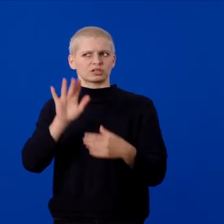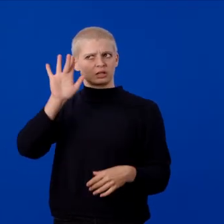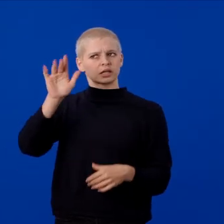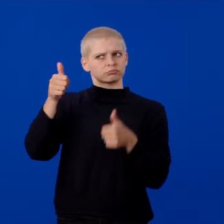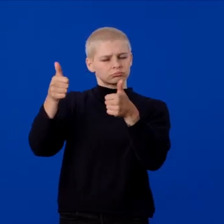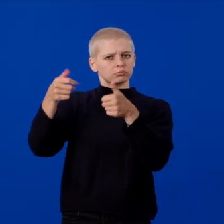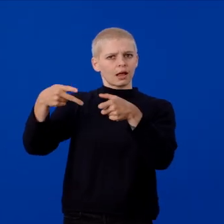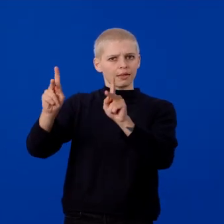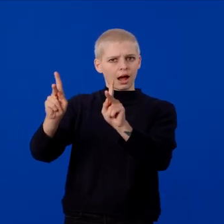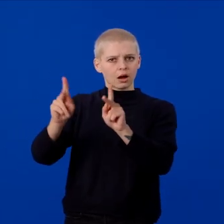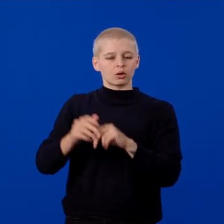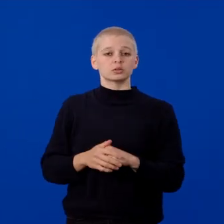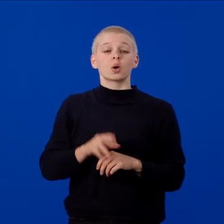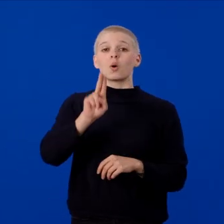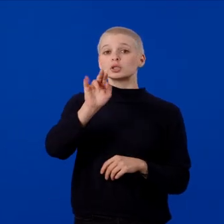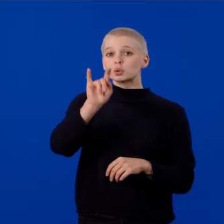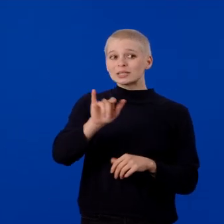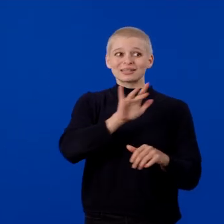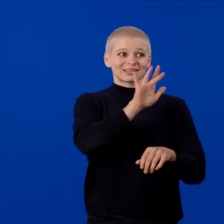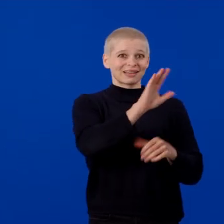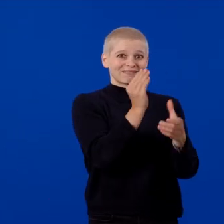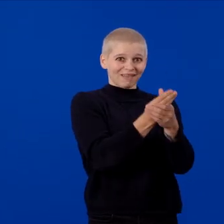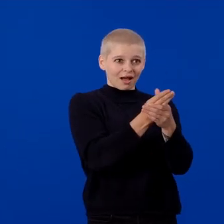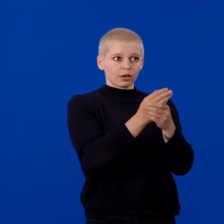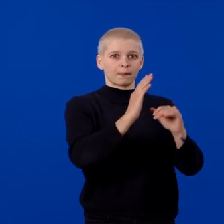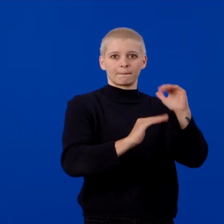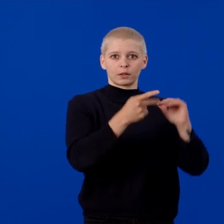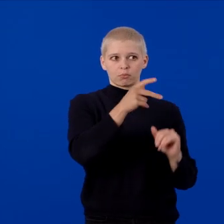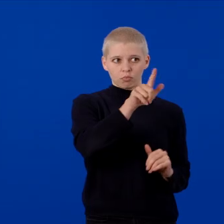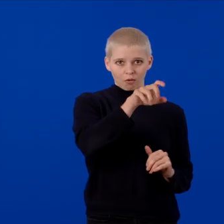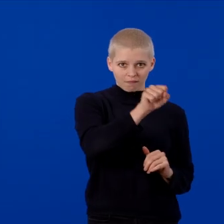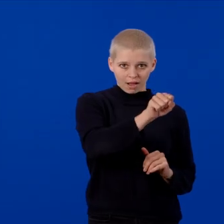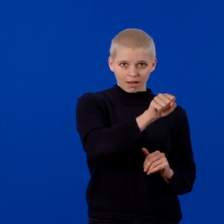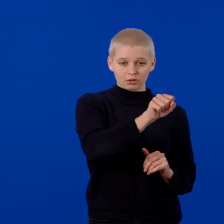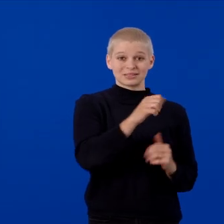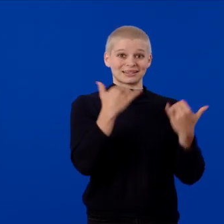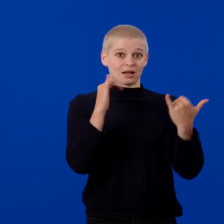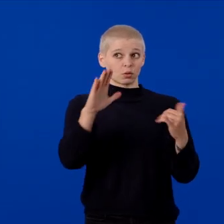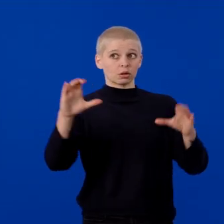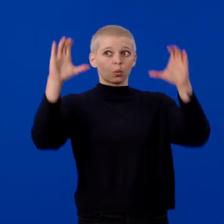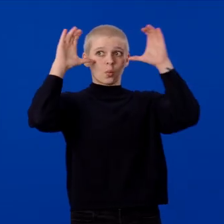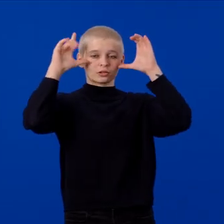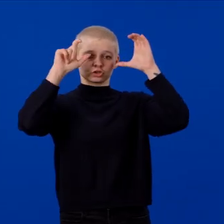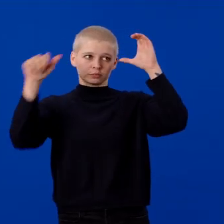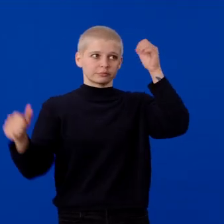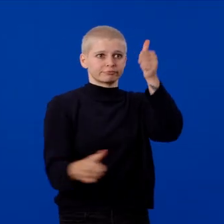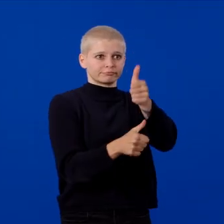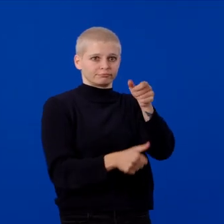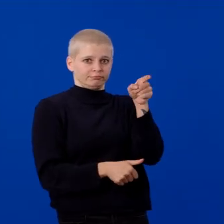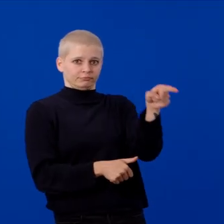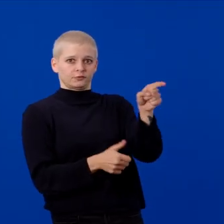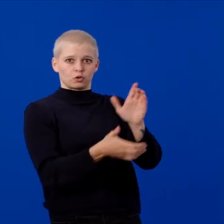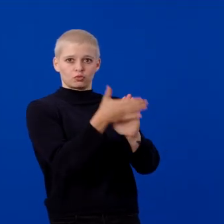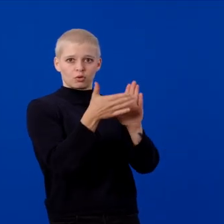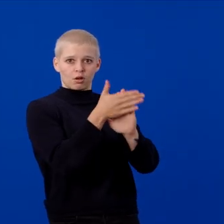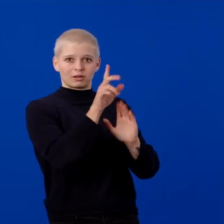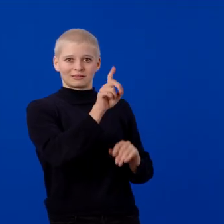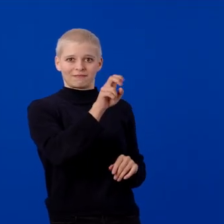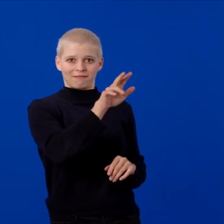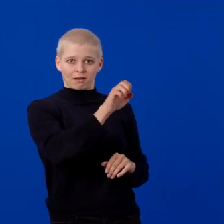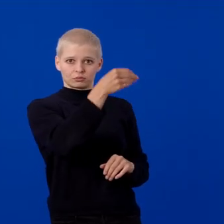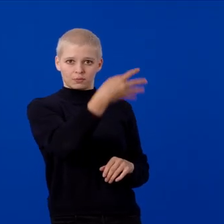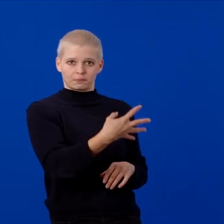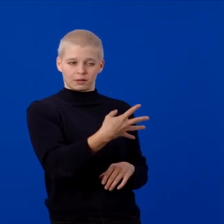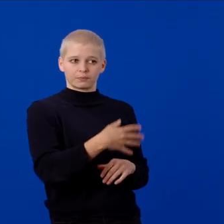In Unity, click on File, Build Profiles and your device should now show under Run Device drop-down. If not,